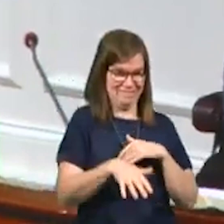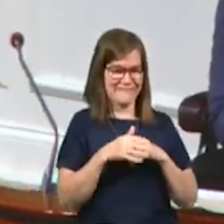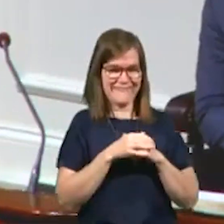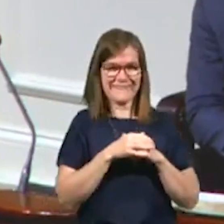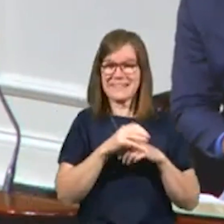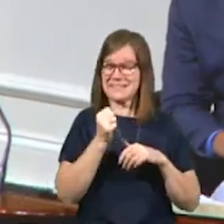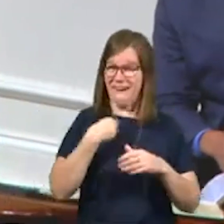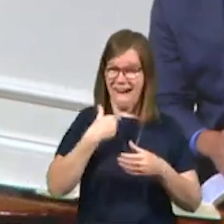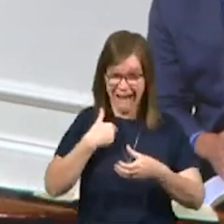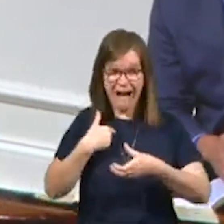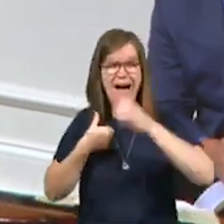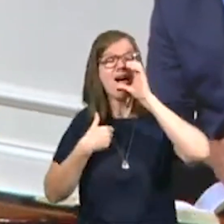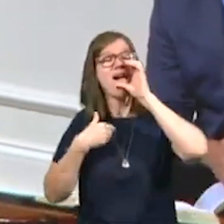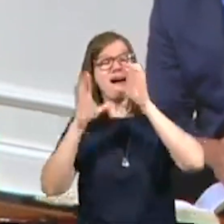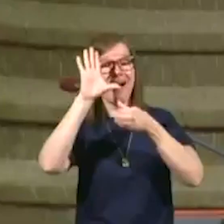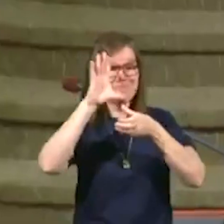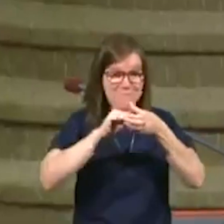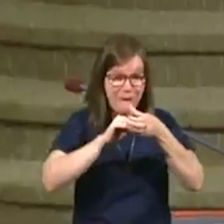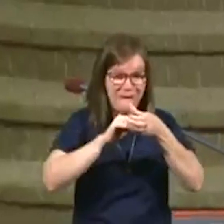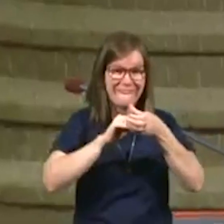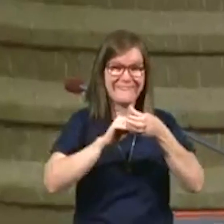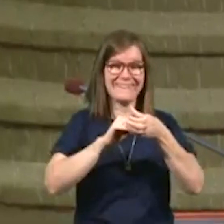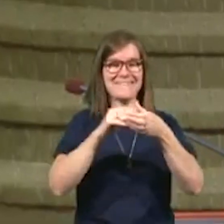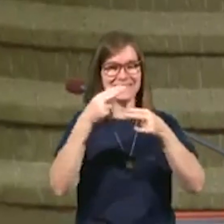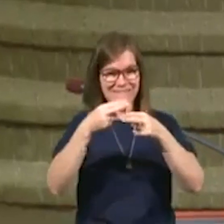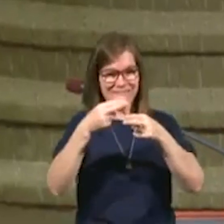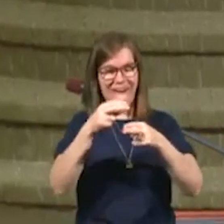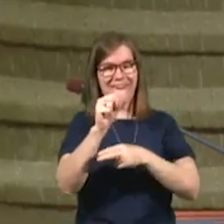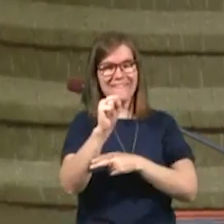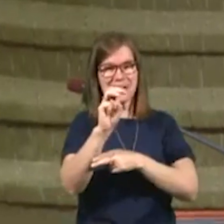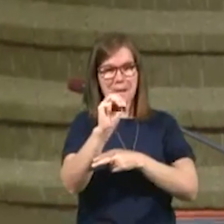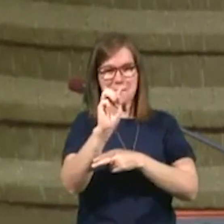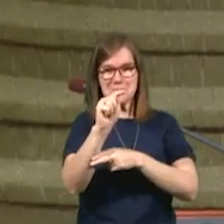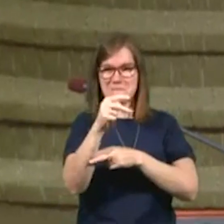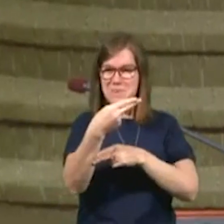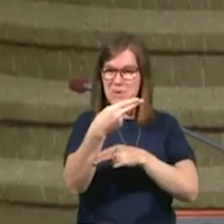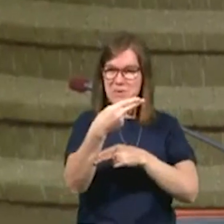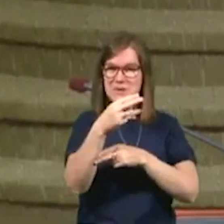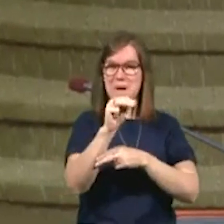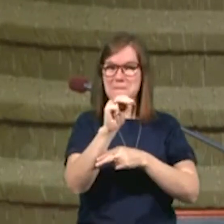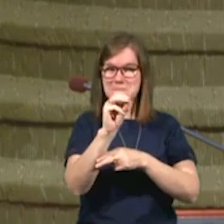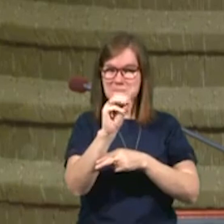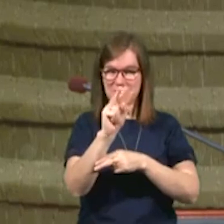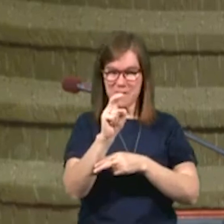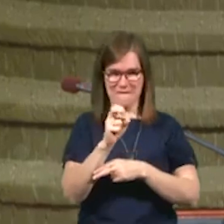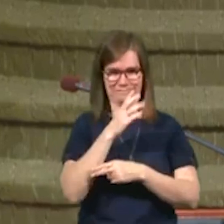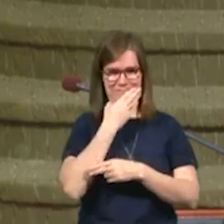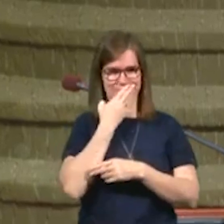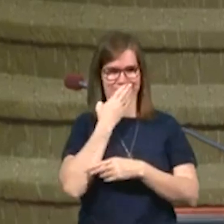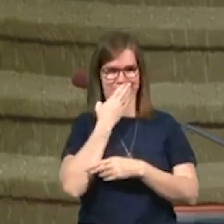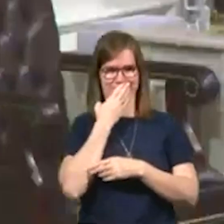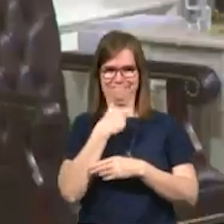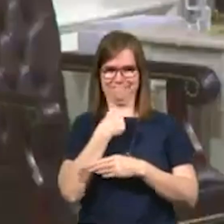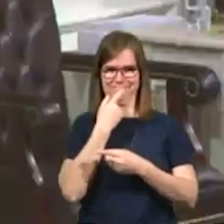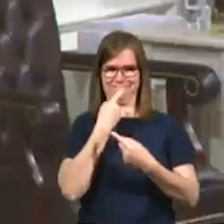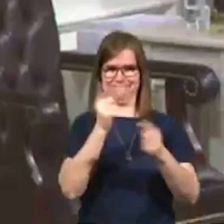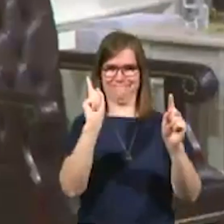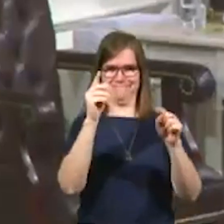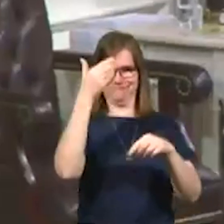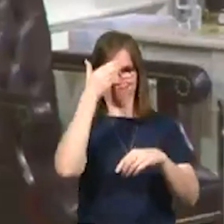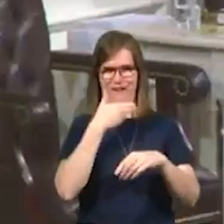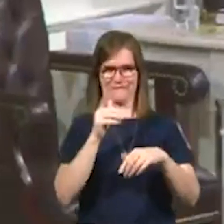of, of smooth move. And I don't believe I just said that from the pulpit of first Baptist church